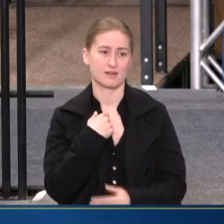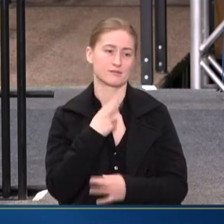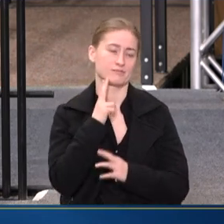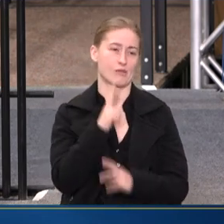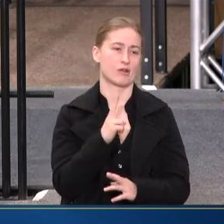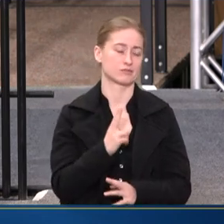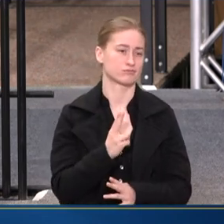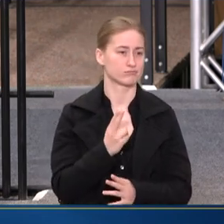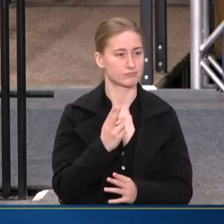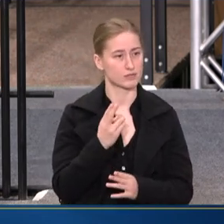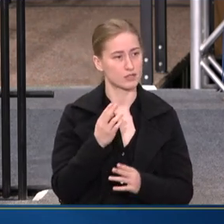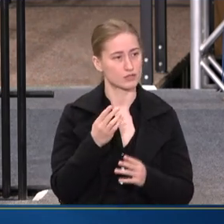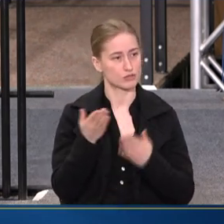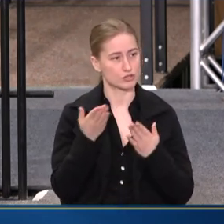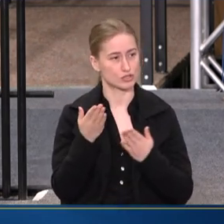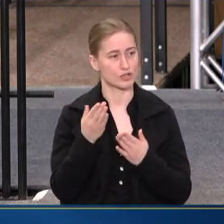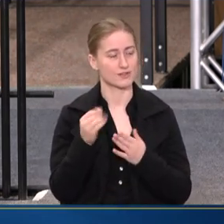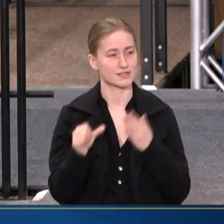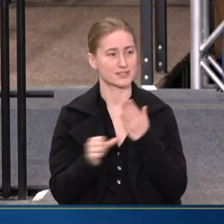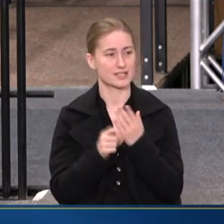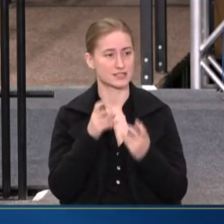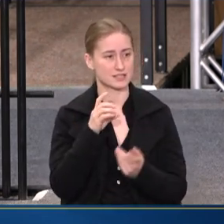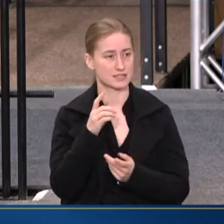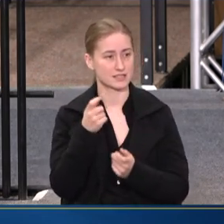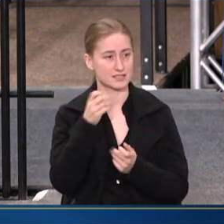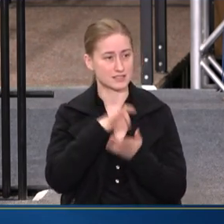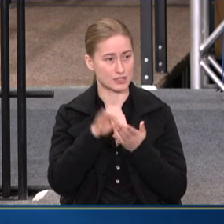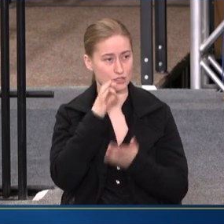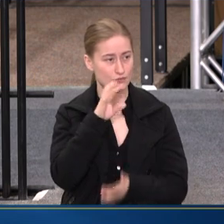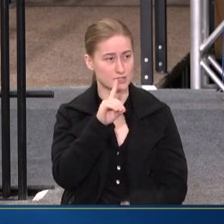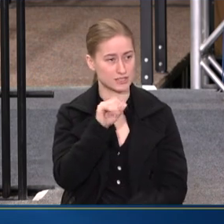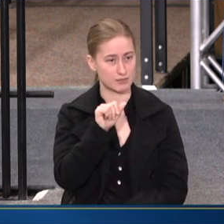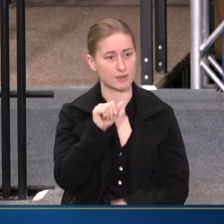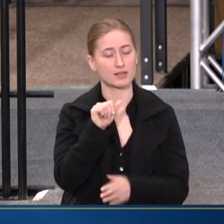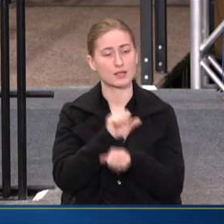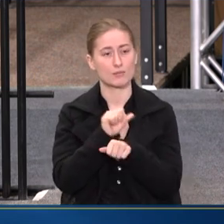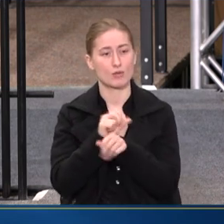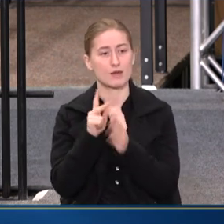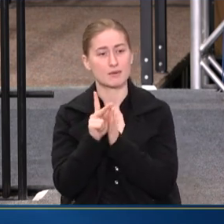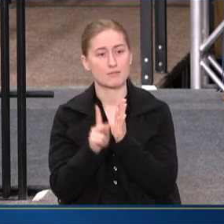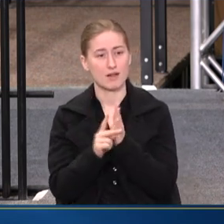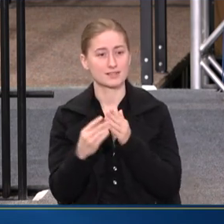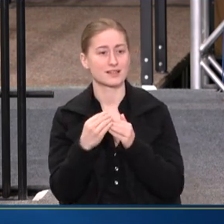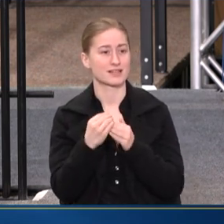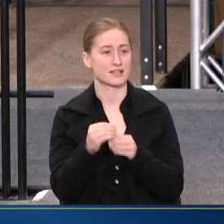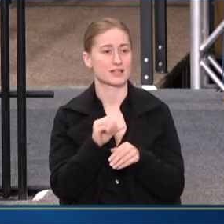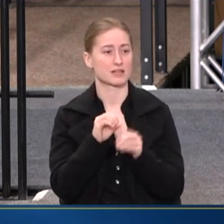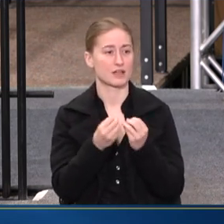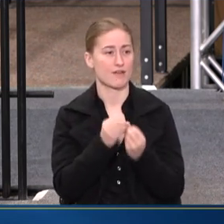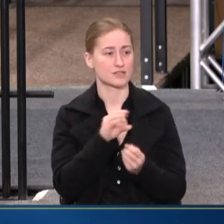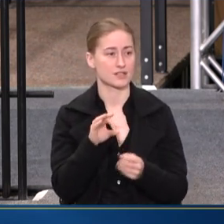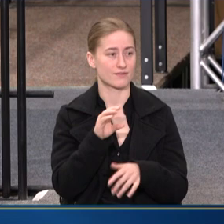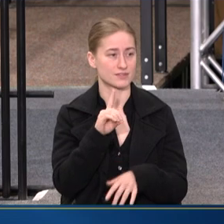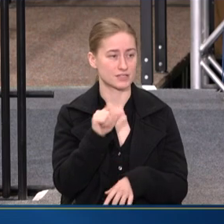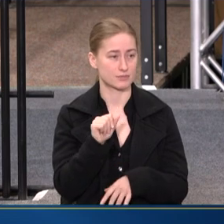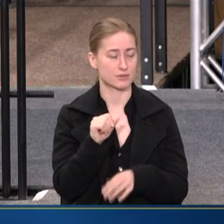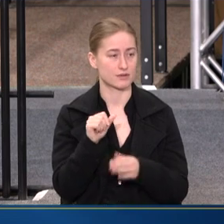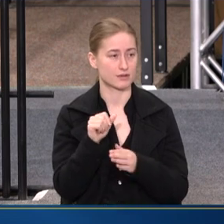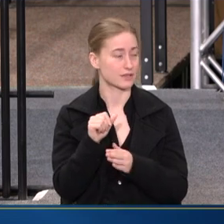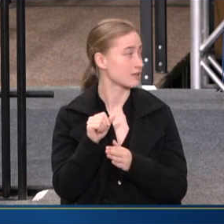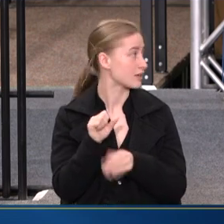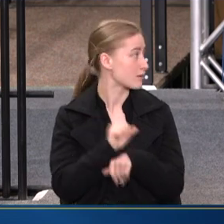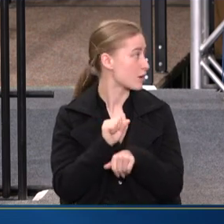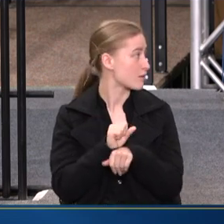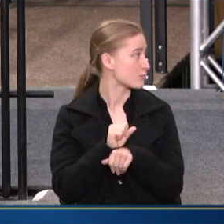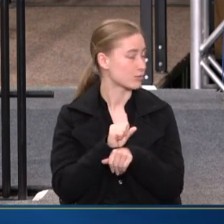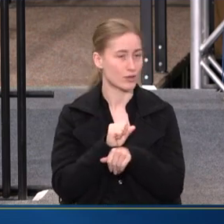THE ASSISTANT SECRETARY FOR DISABILITY EMPLOYMENT POLICY AND LEADING THE OFFICE OF DISABILITY EMPLOYMENT POLICY OR ODEP